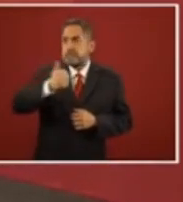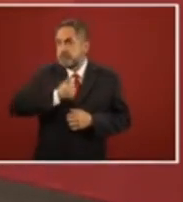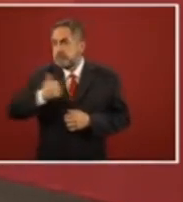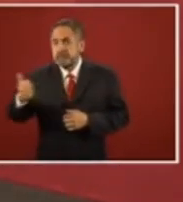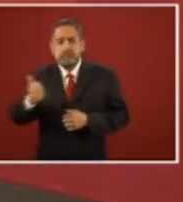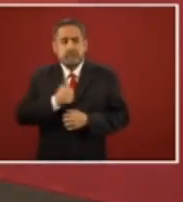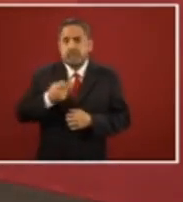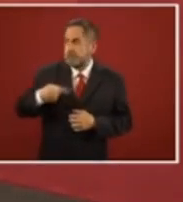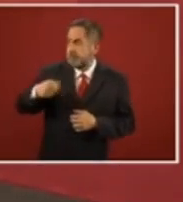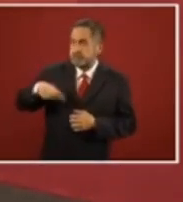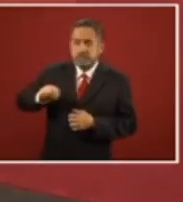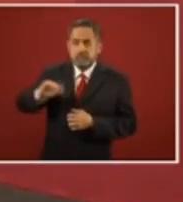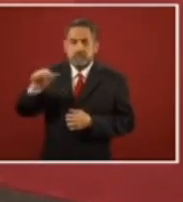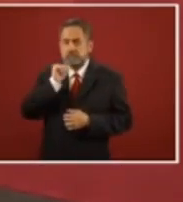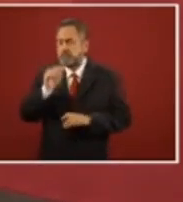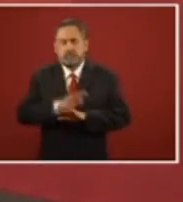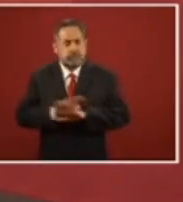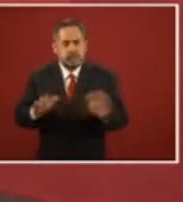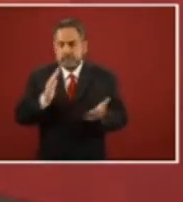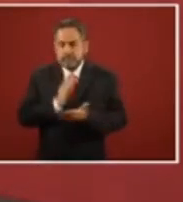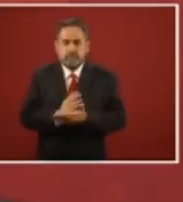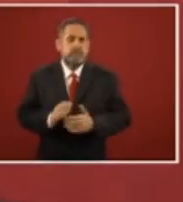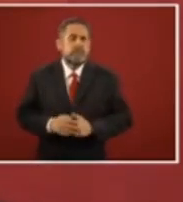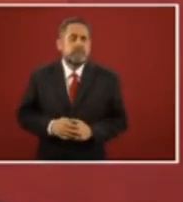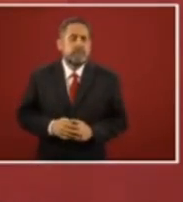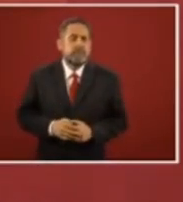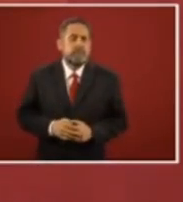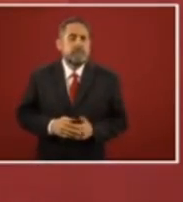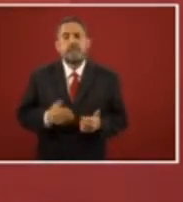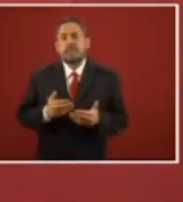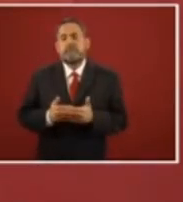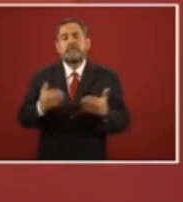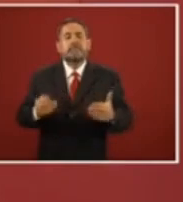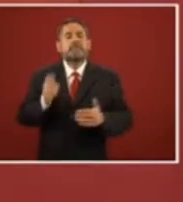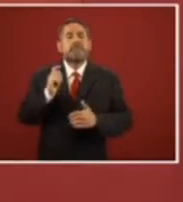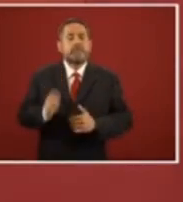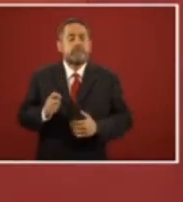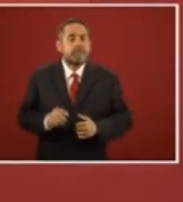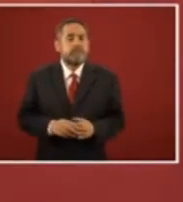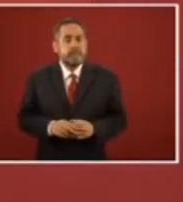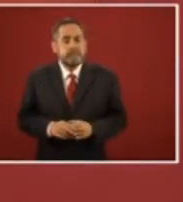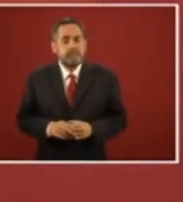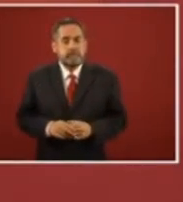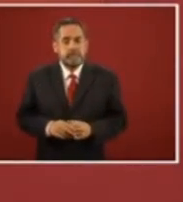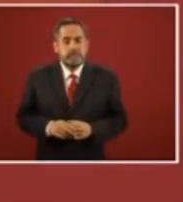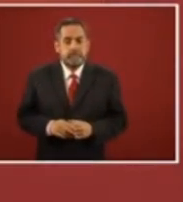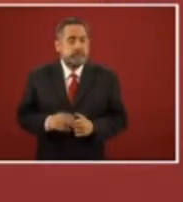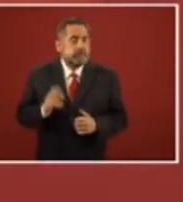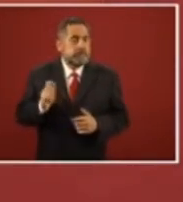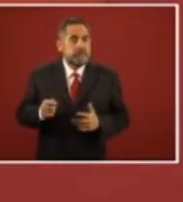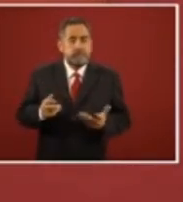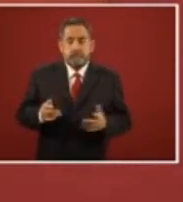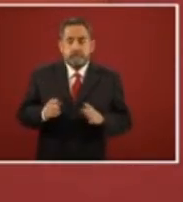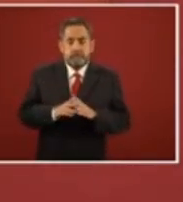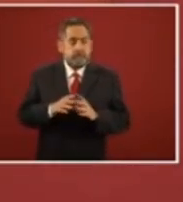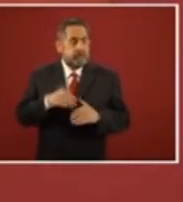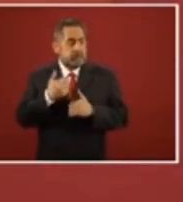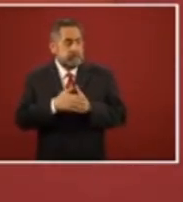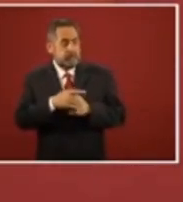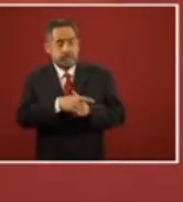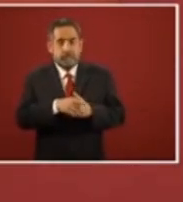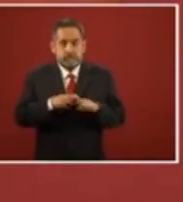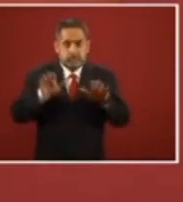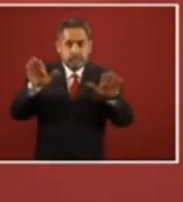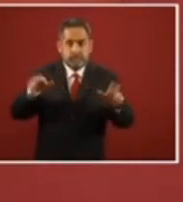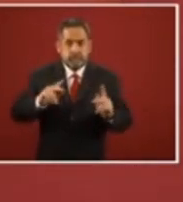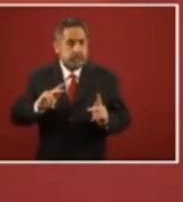Well, that is to move public servants. So now, we're going